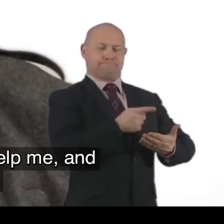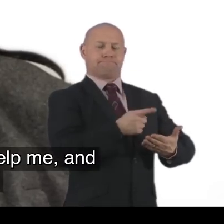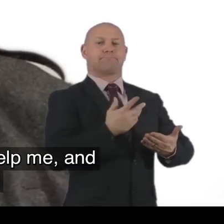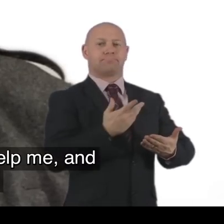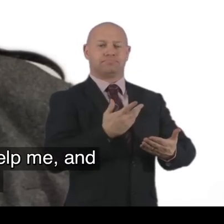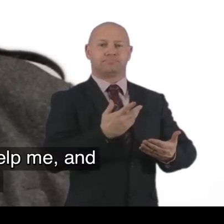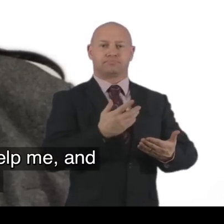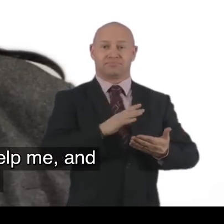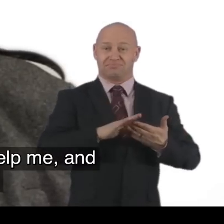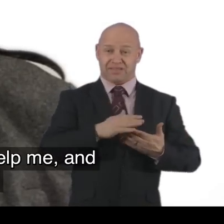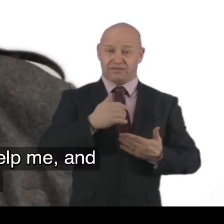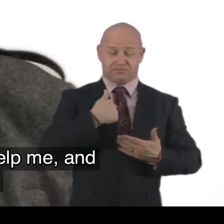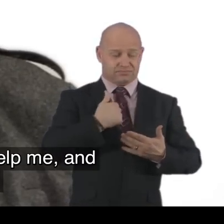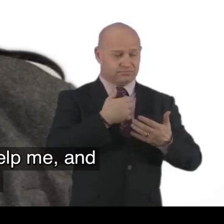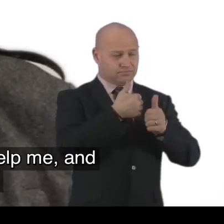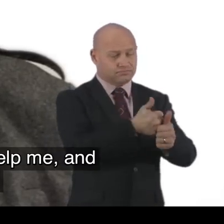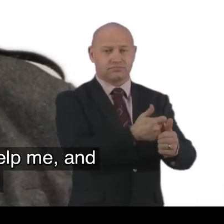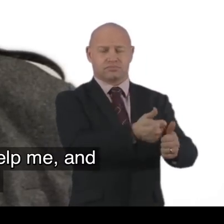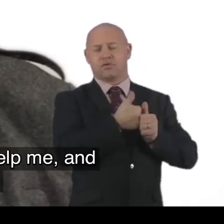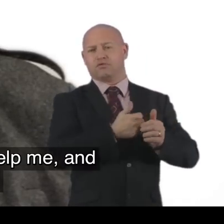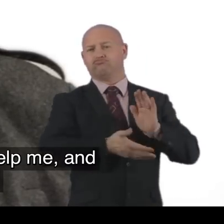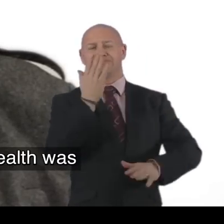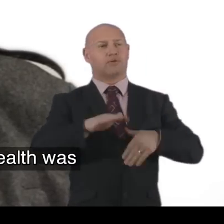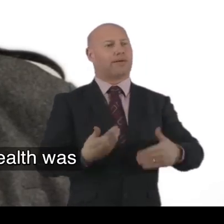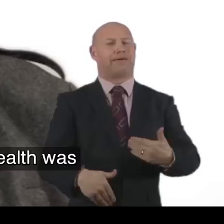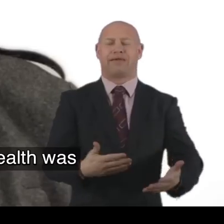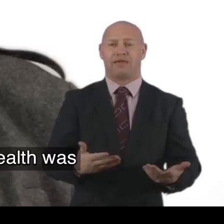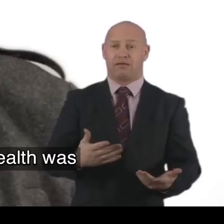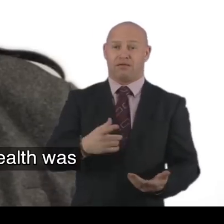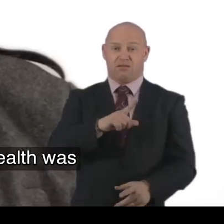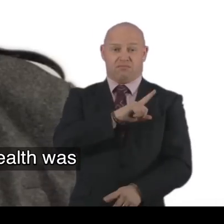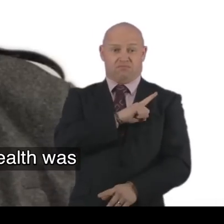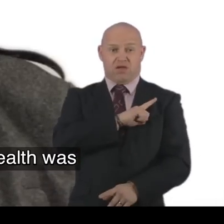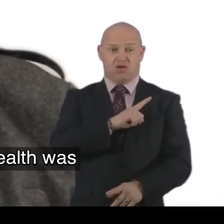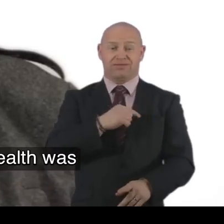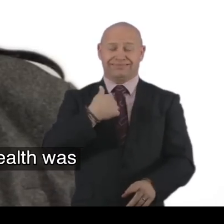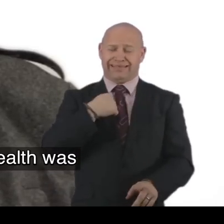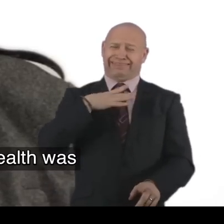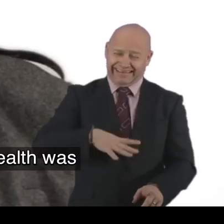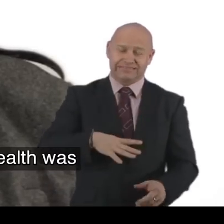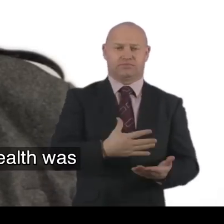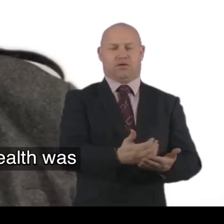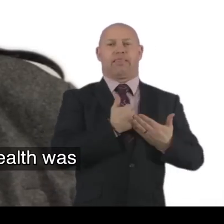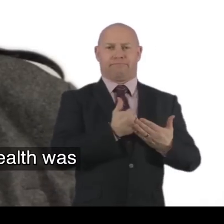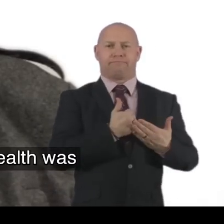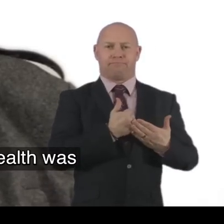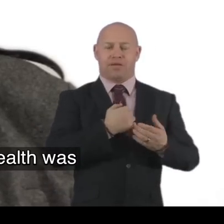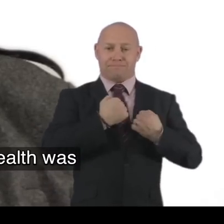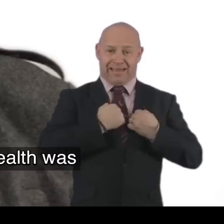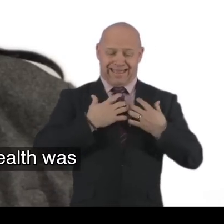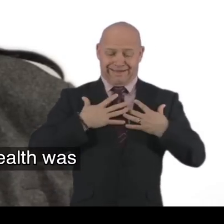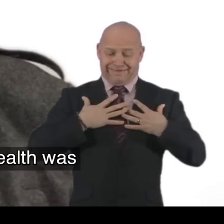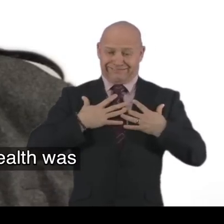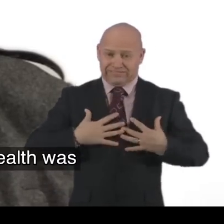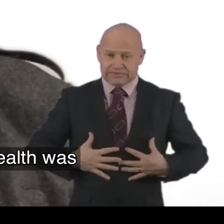To help me. And they up my hours. Straight away. Because I was. You know. Needing